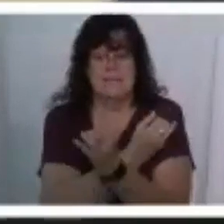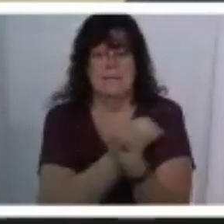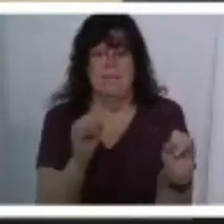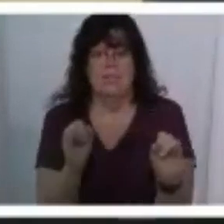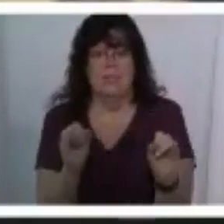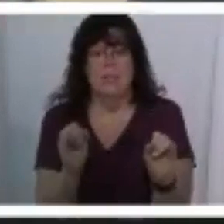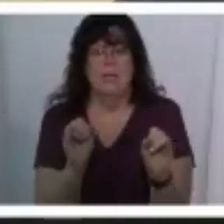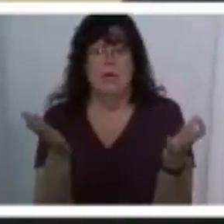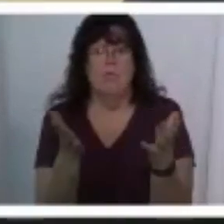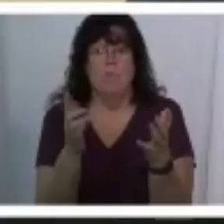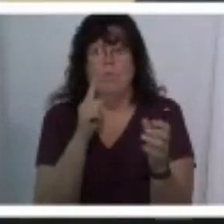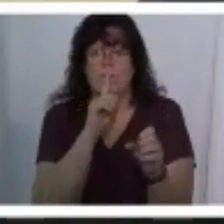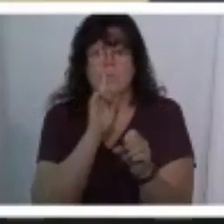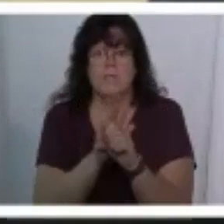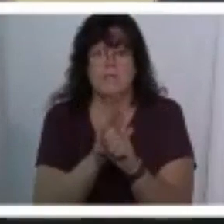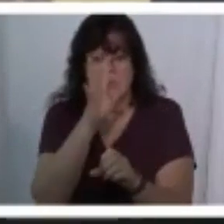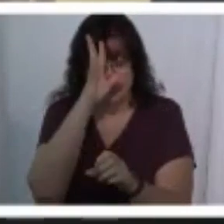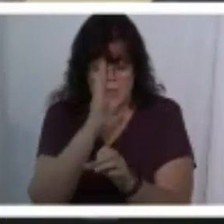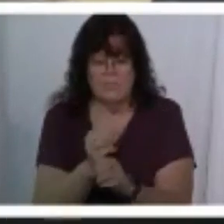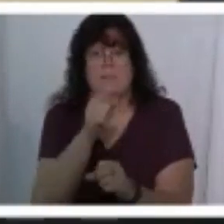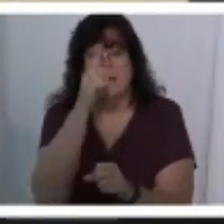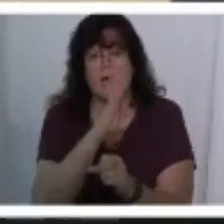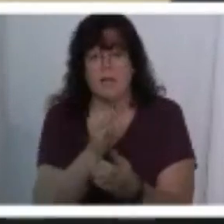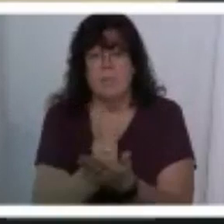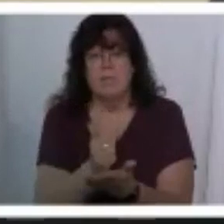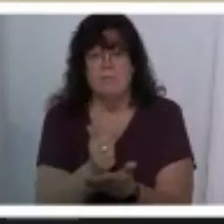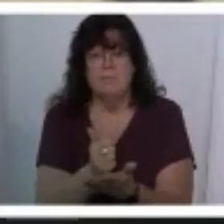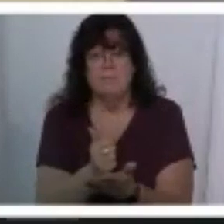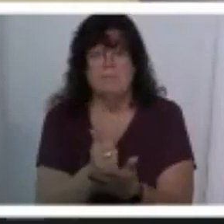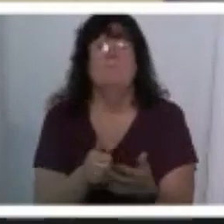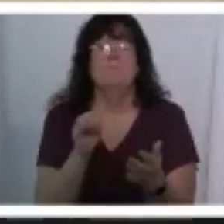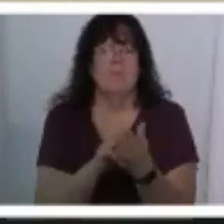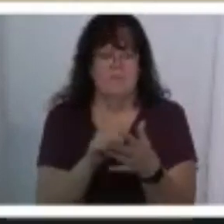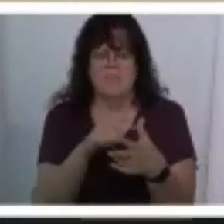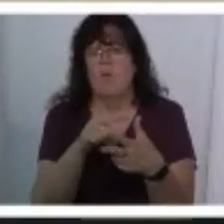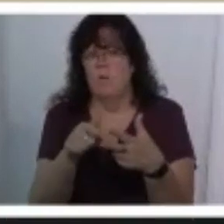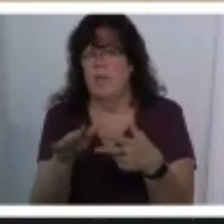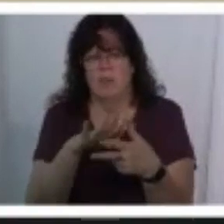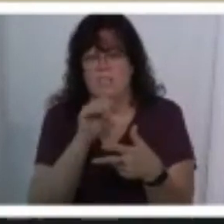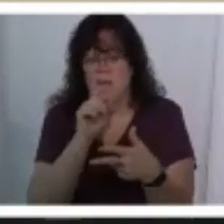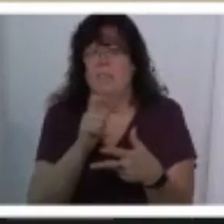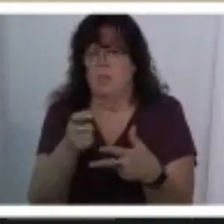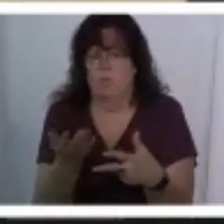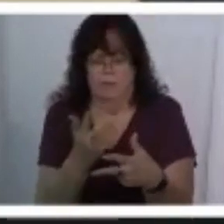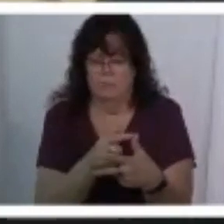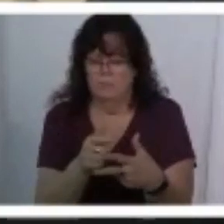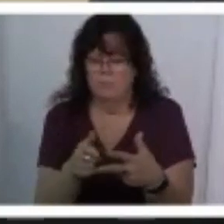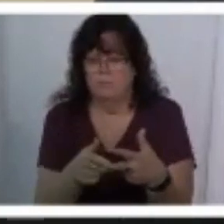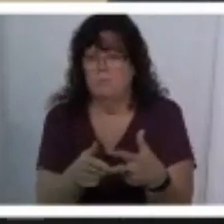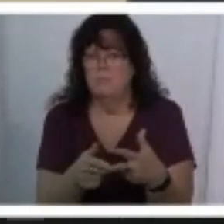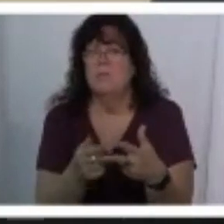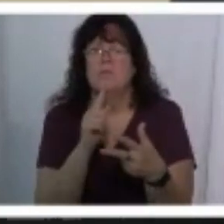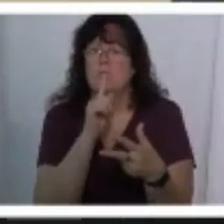what we commit to to trusting god amen um and that's in all three areas not just giving but um all of these